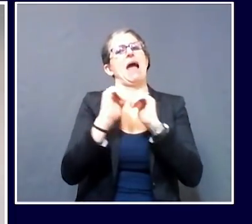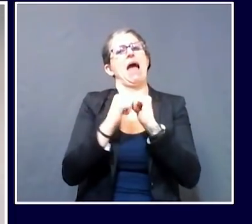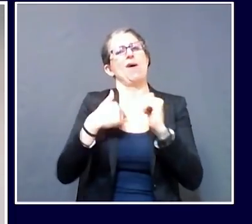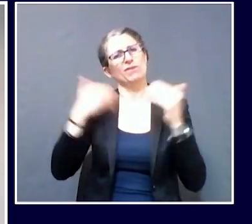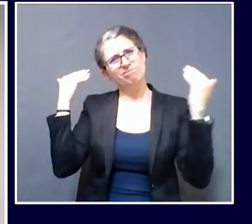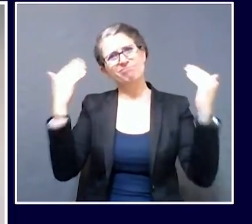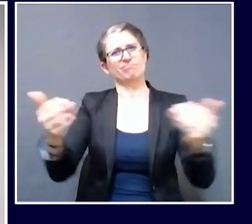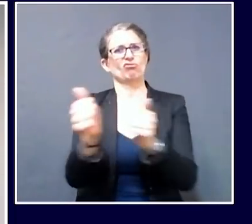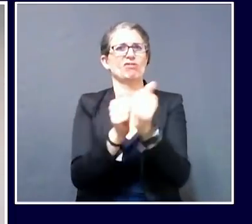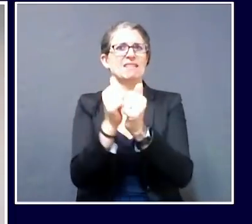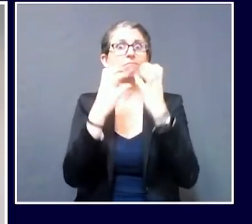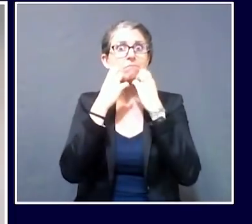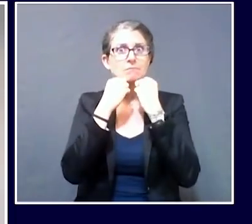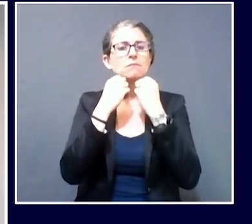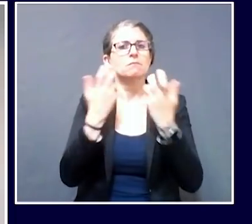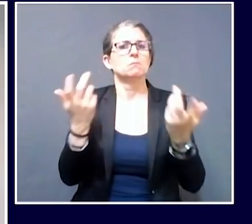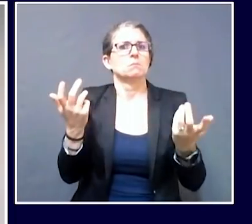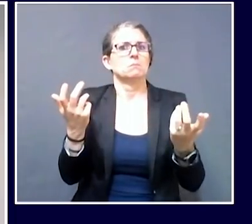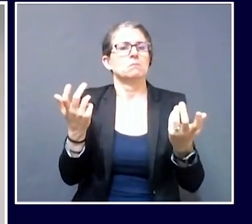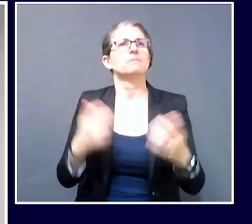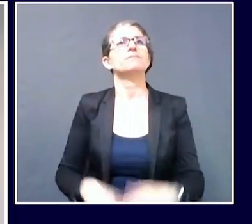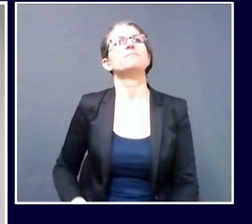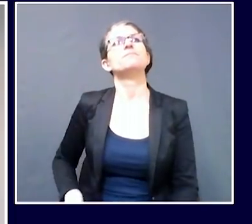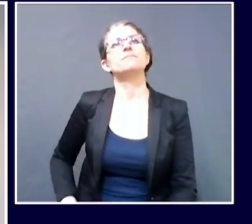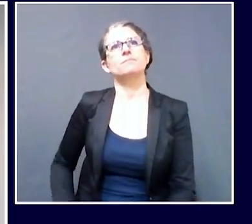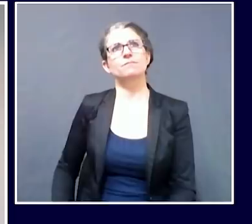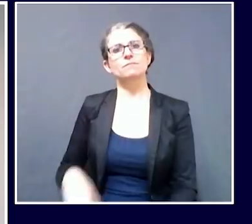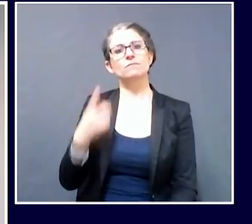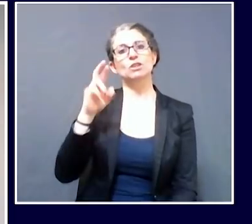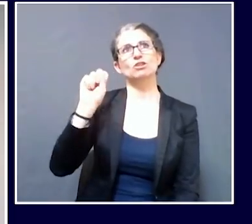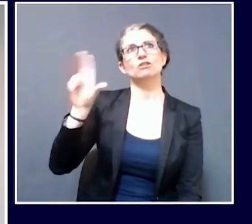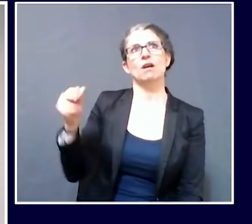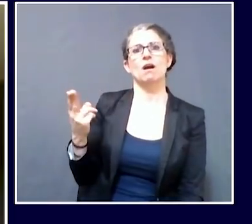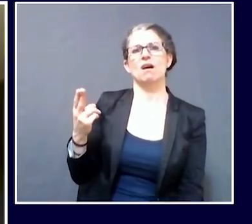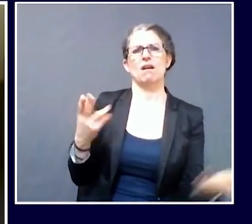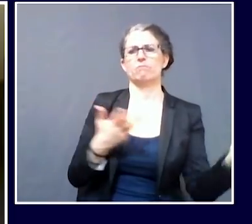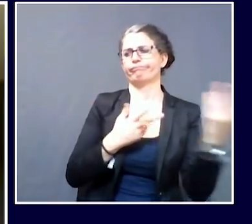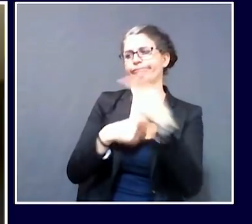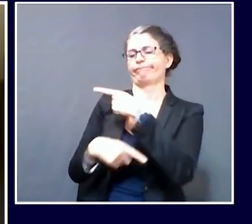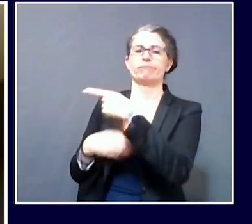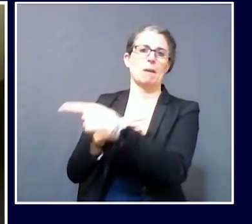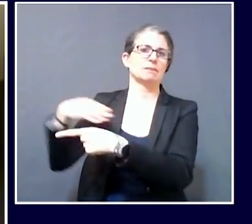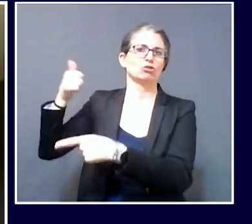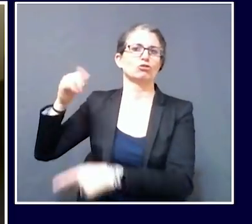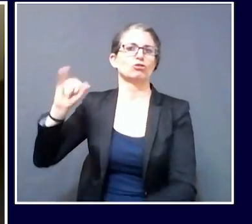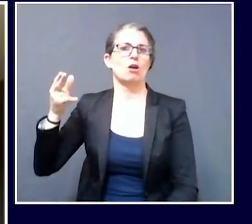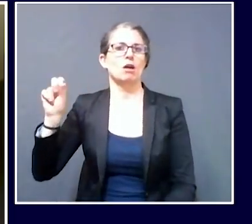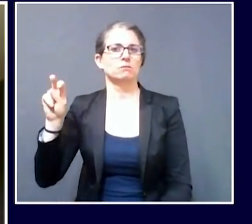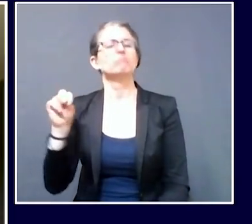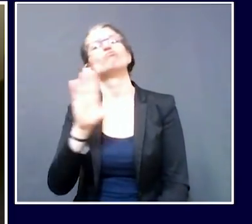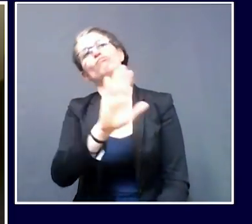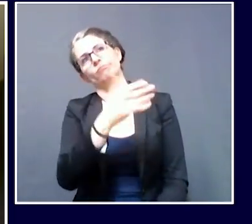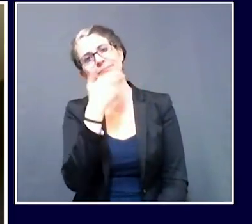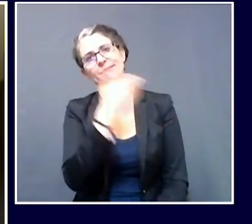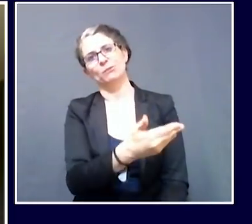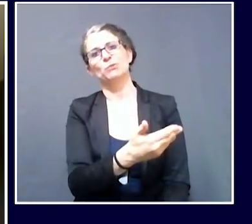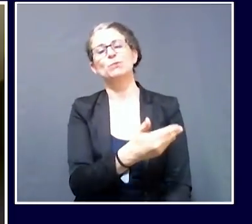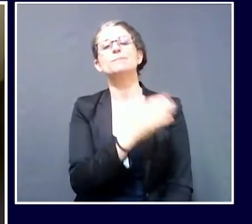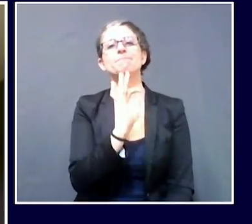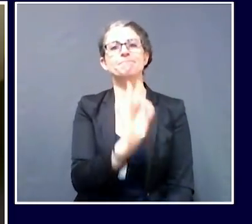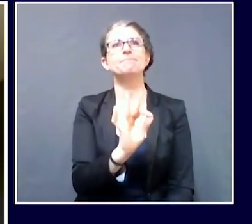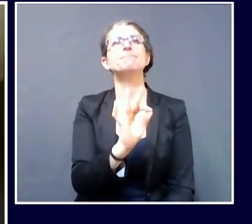Commissioner Johnson, I'll let you address that one. Yeah, so thank you for the question. We have been